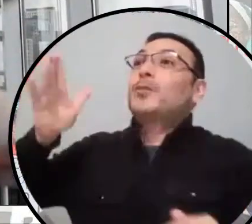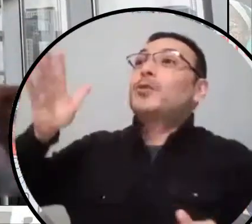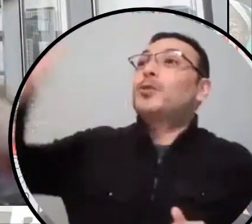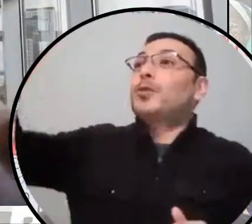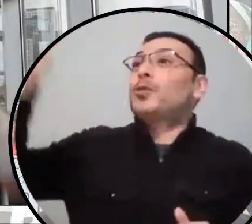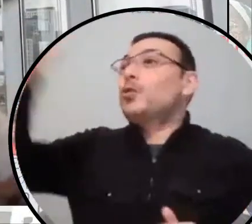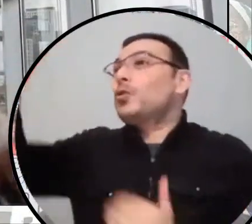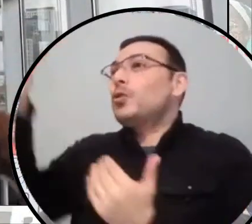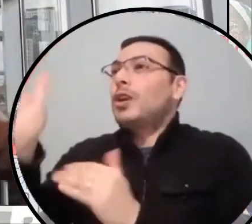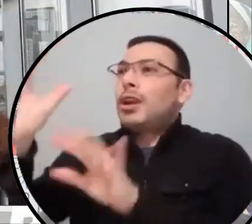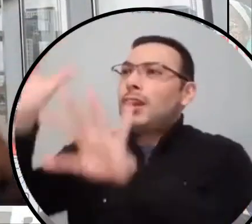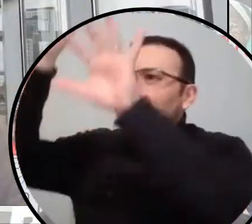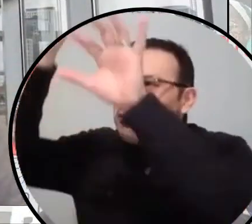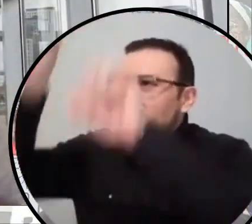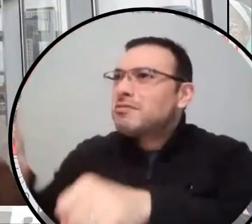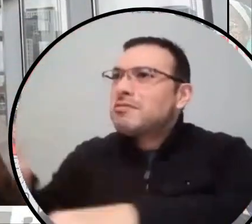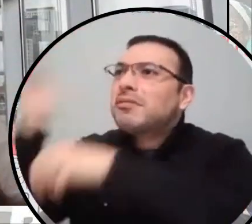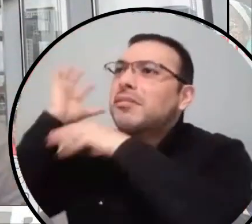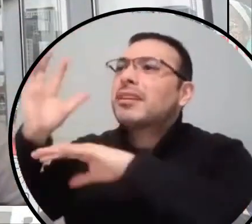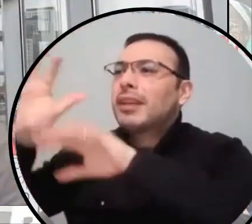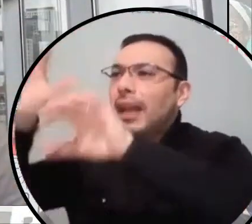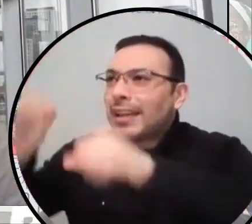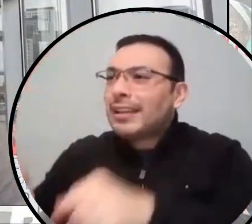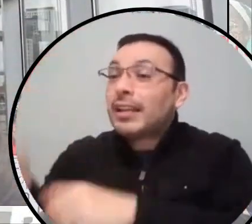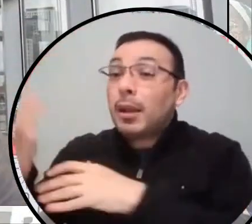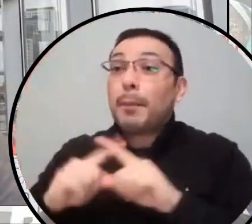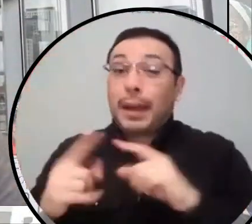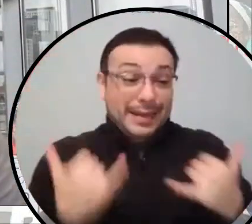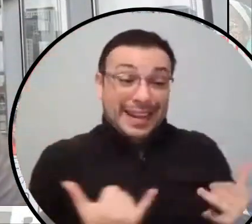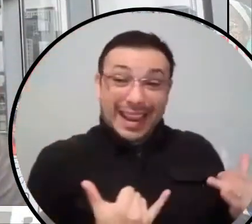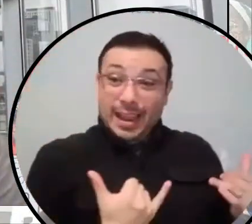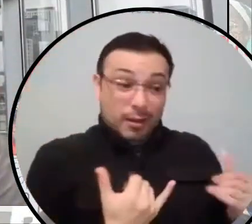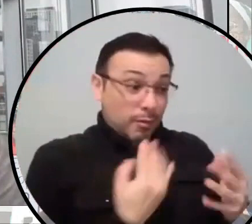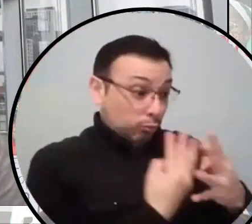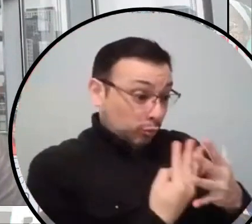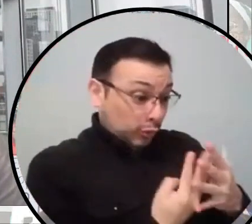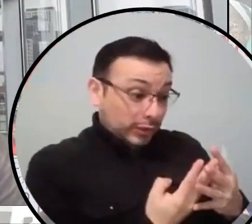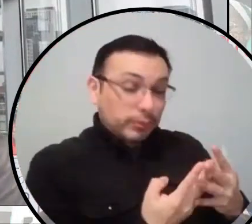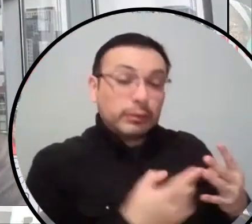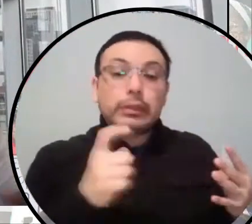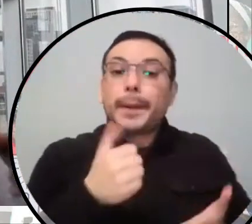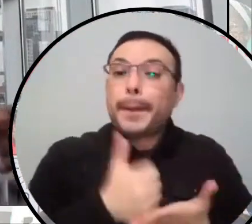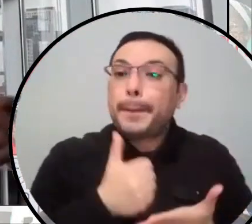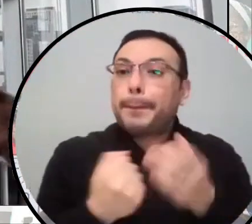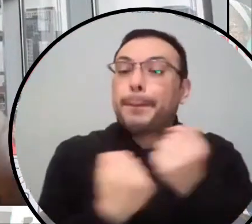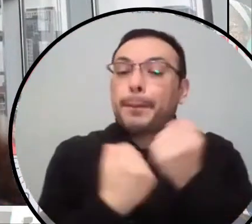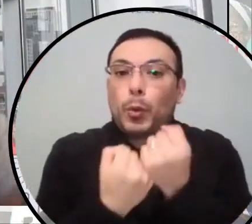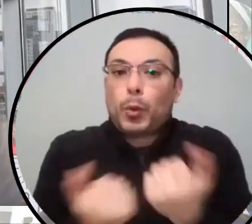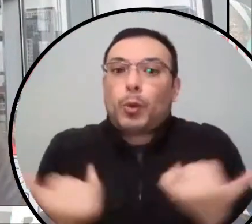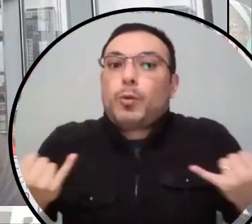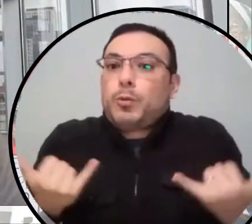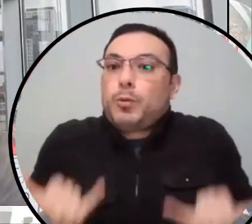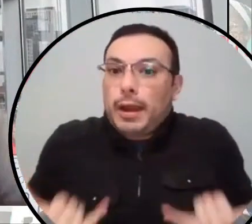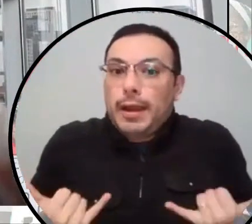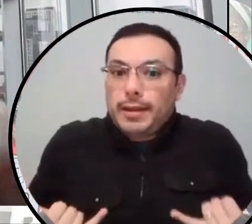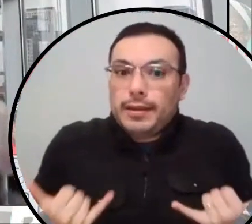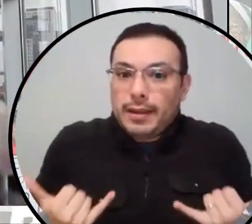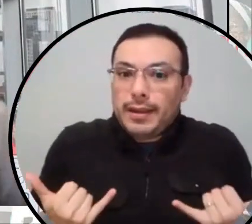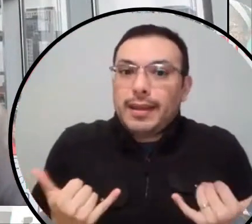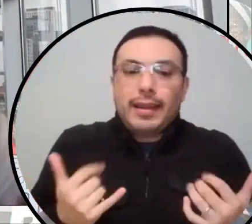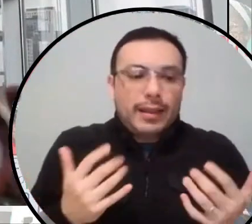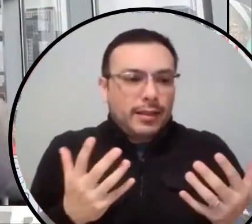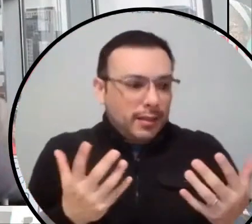but right now there are people inside that need help right now that need real things, uh, and we need to talk about, uh, getting them,